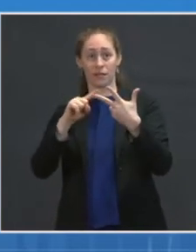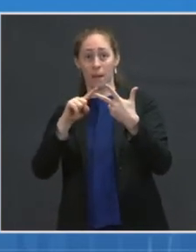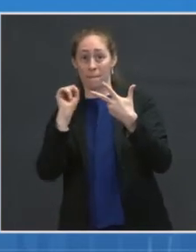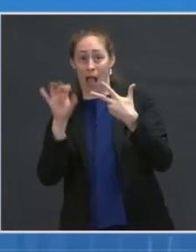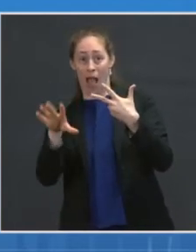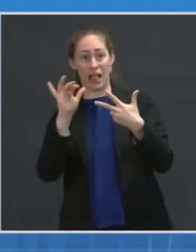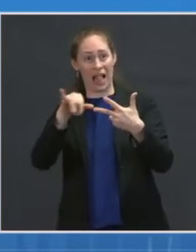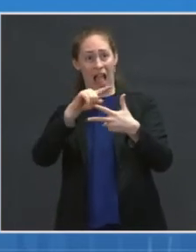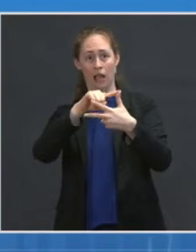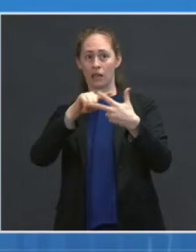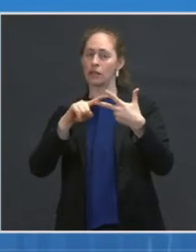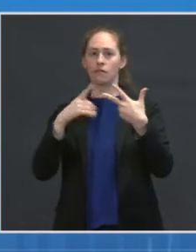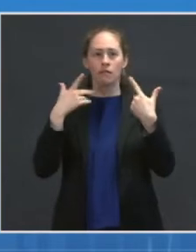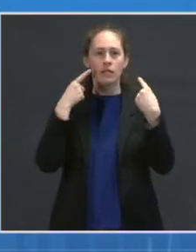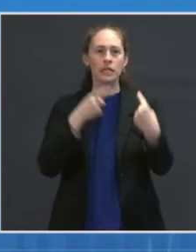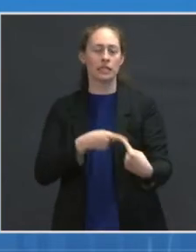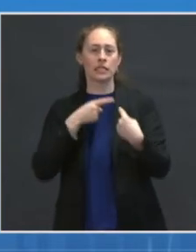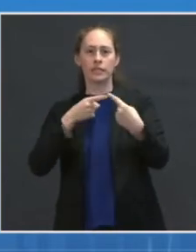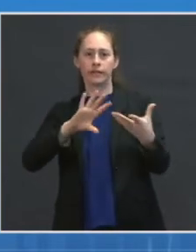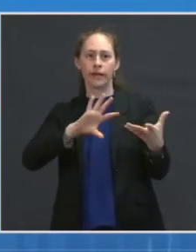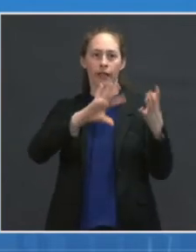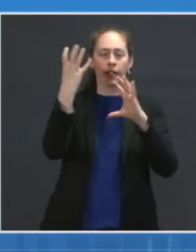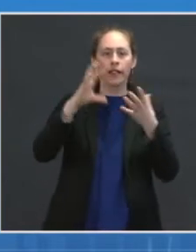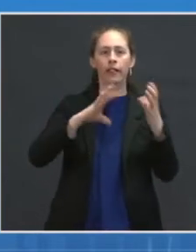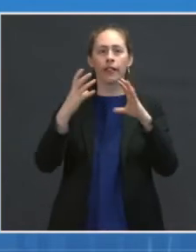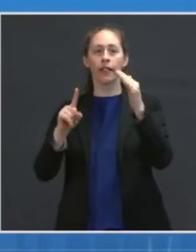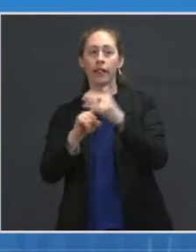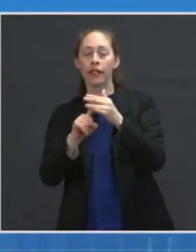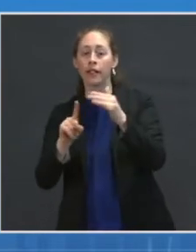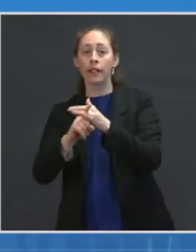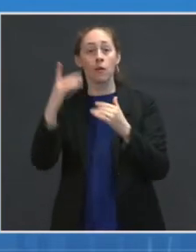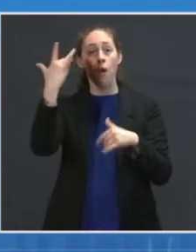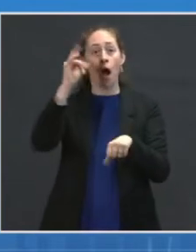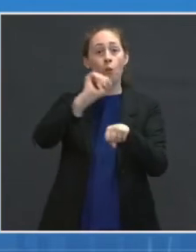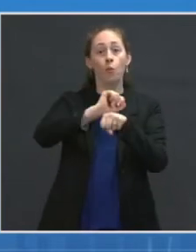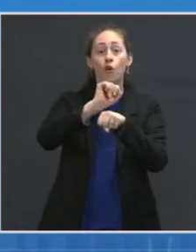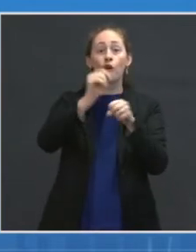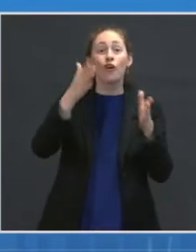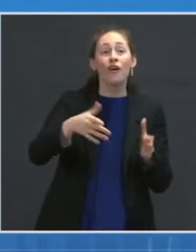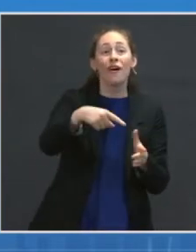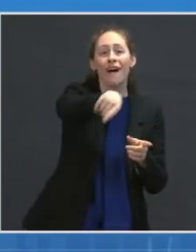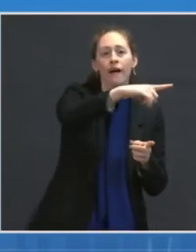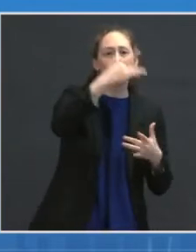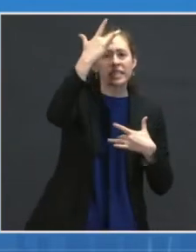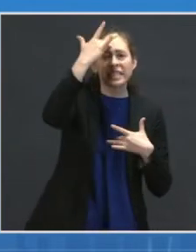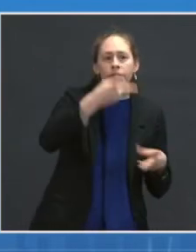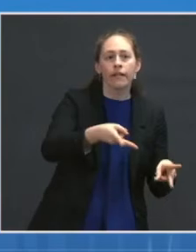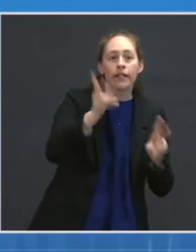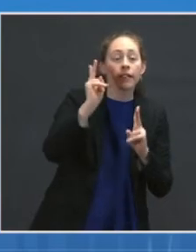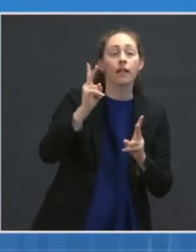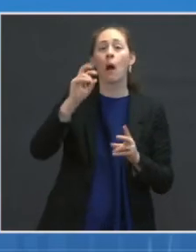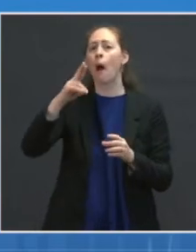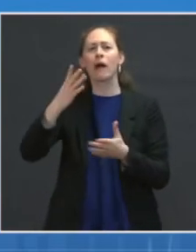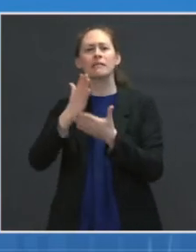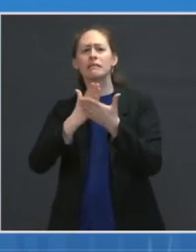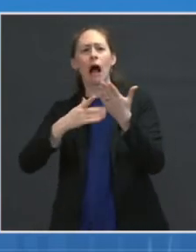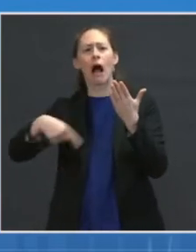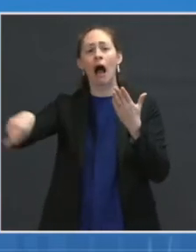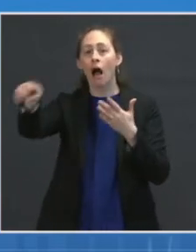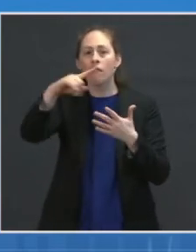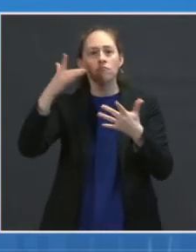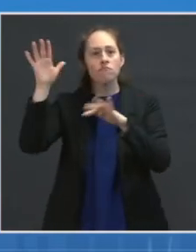challenges as workers have been snowed in and unable to get to work to package and ship the vaccines, kits,